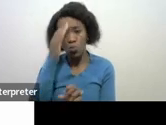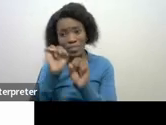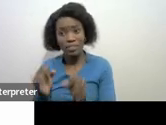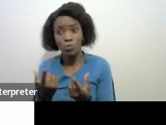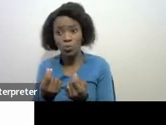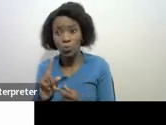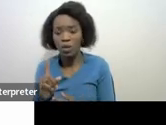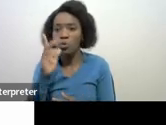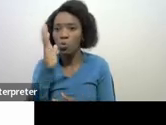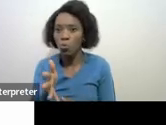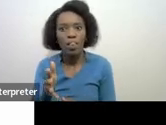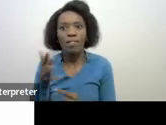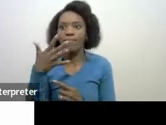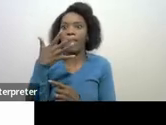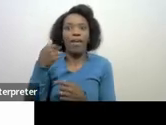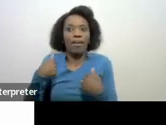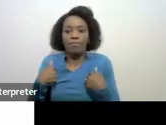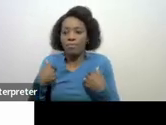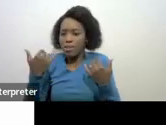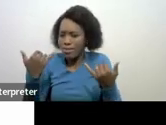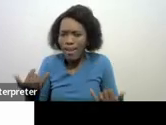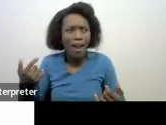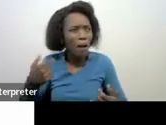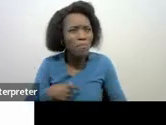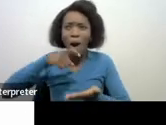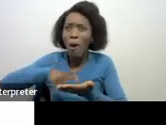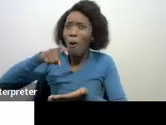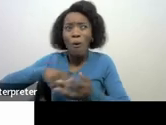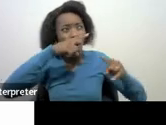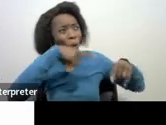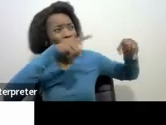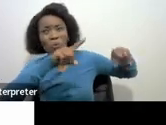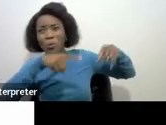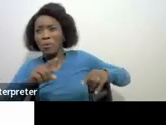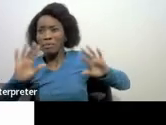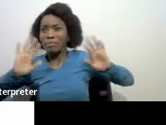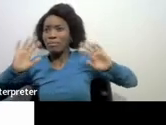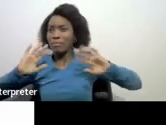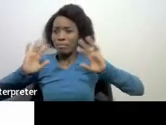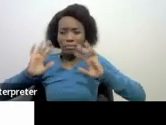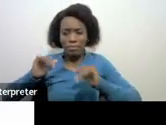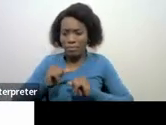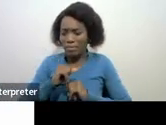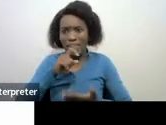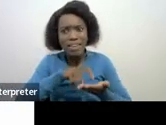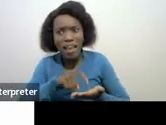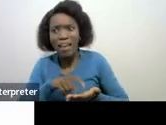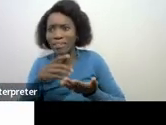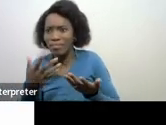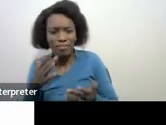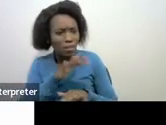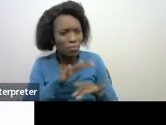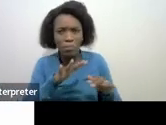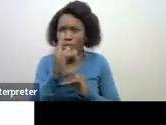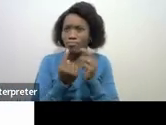system will just flag me and now I'll be subjected to all these audits and what debt and people will be coming